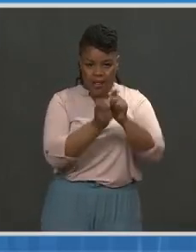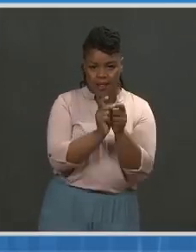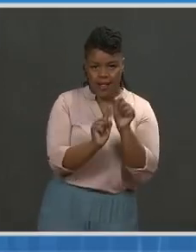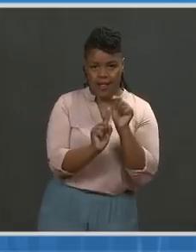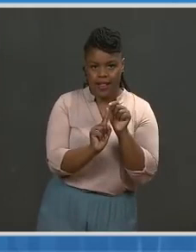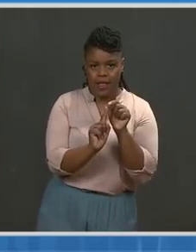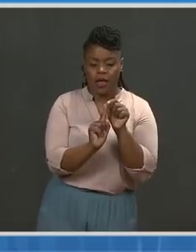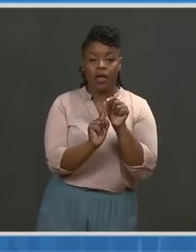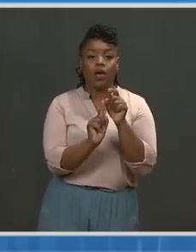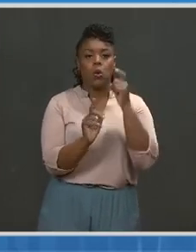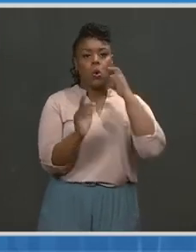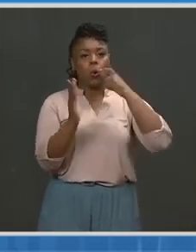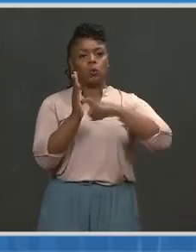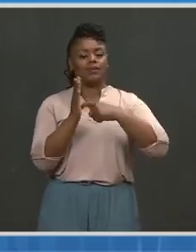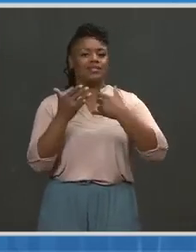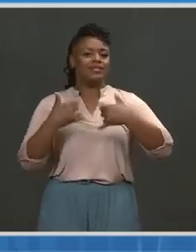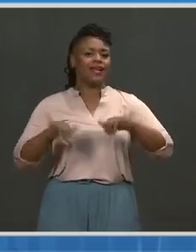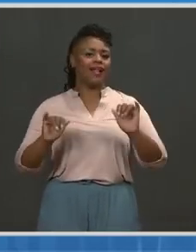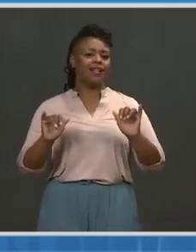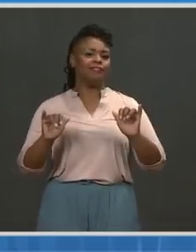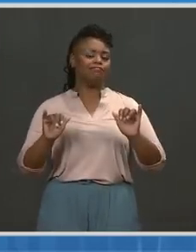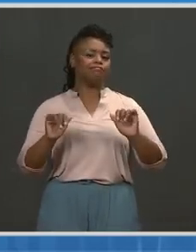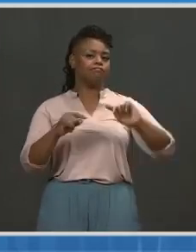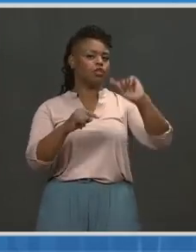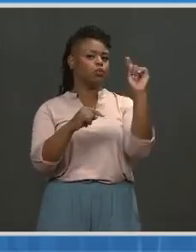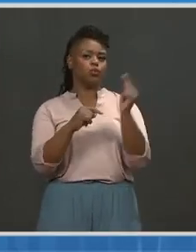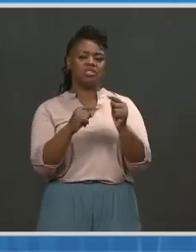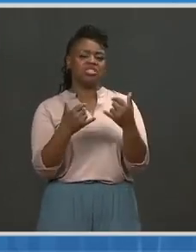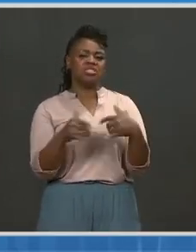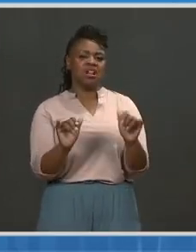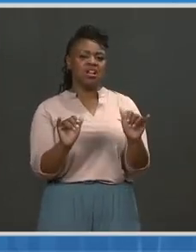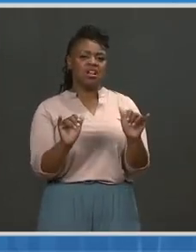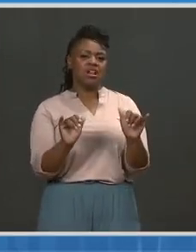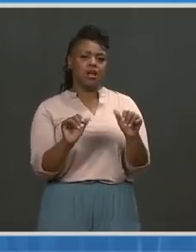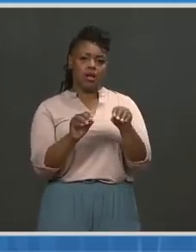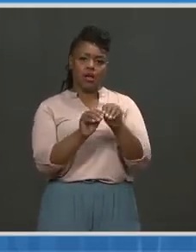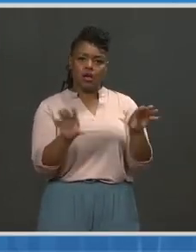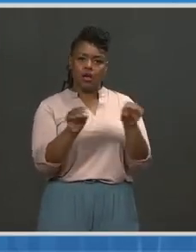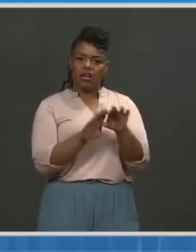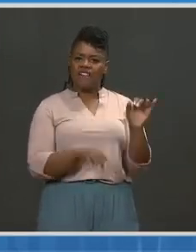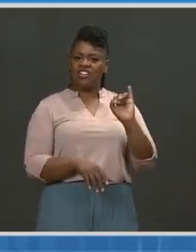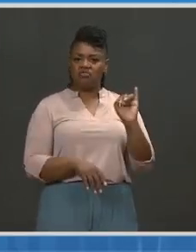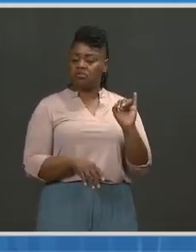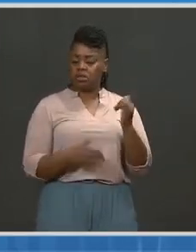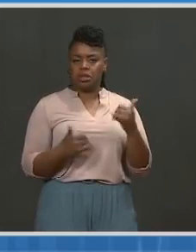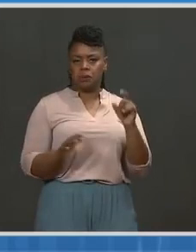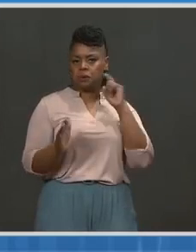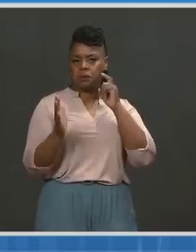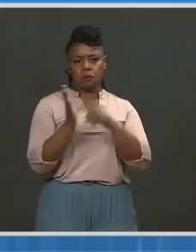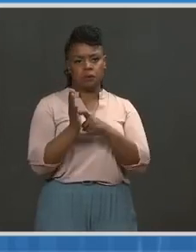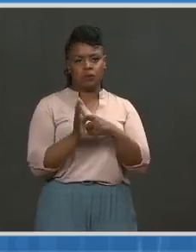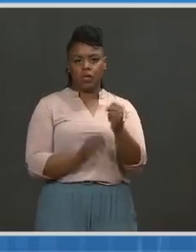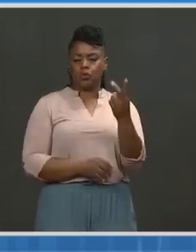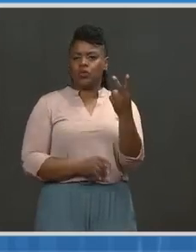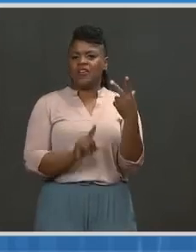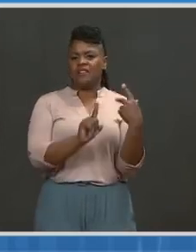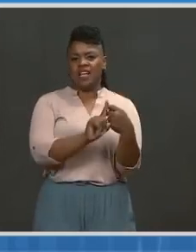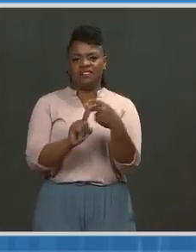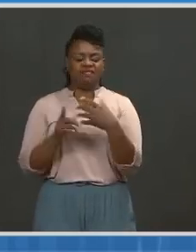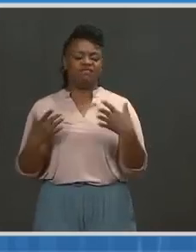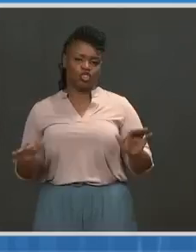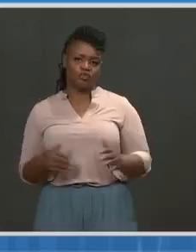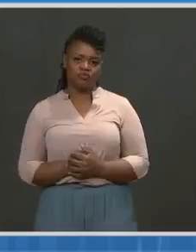to 80 percent of cases, there was a major reduction in new cases among individuals who have received